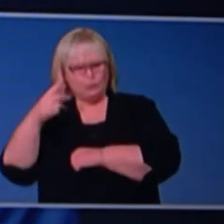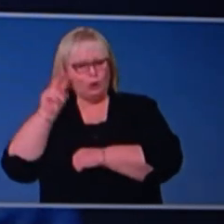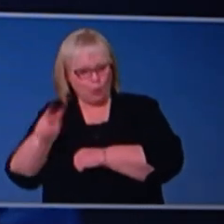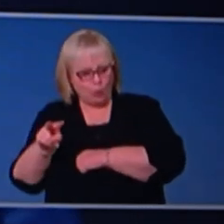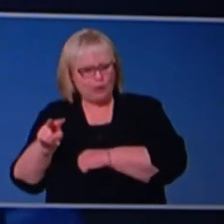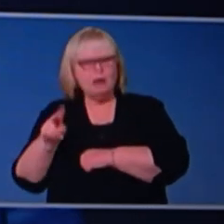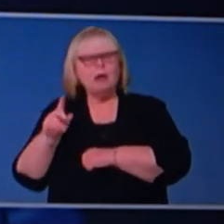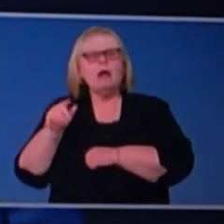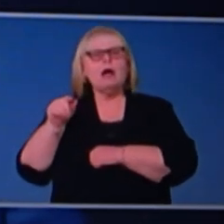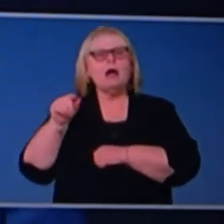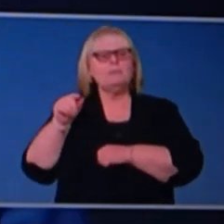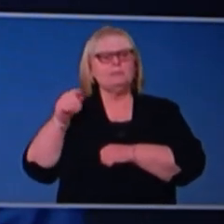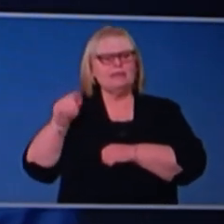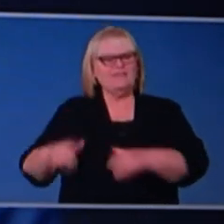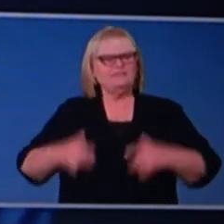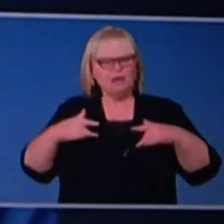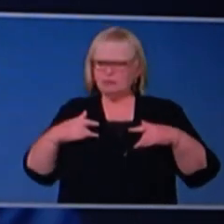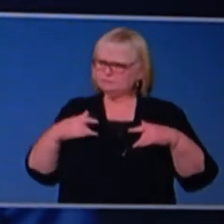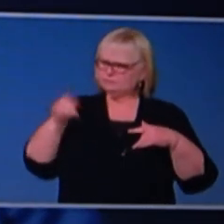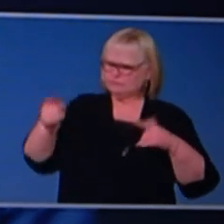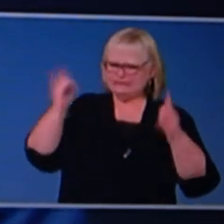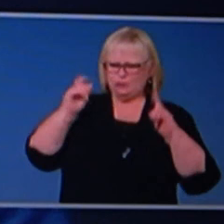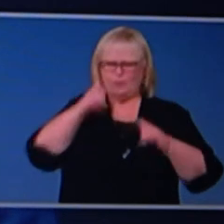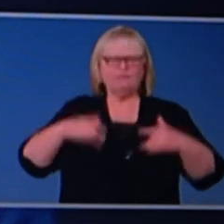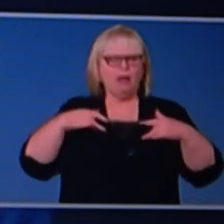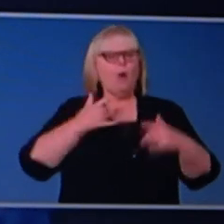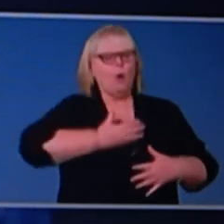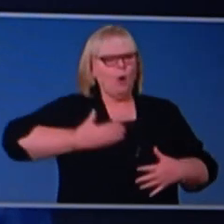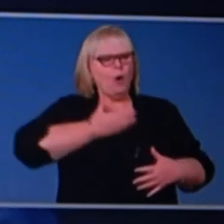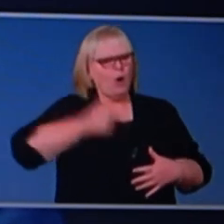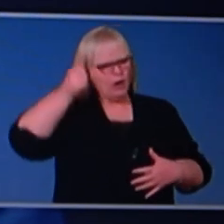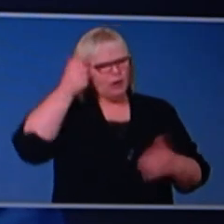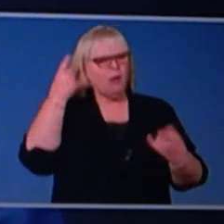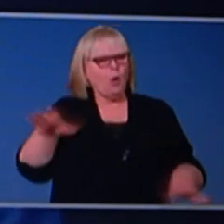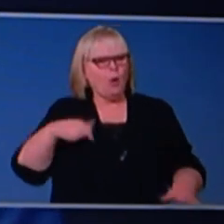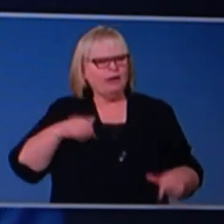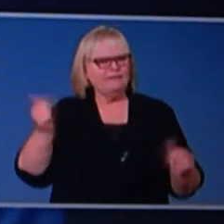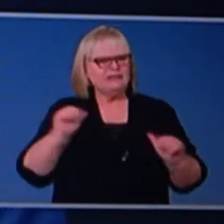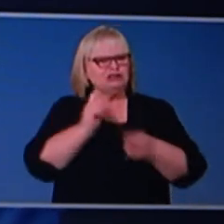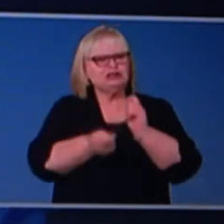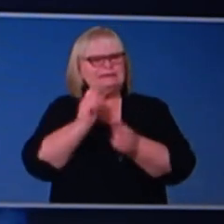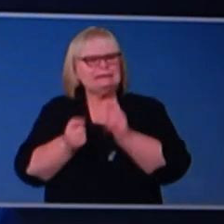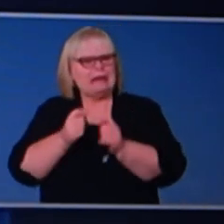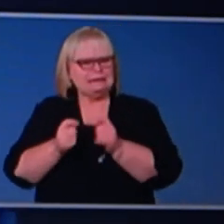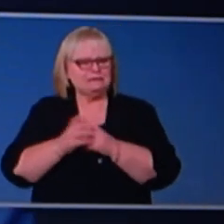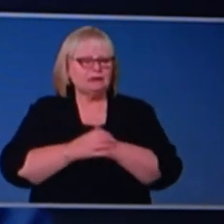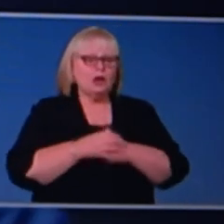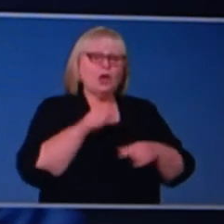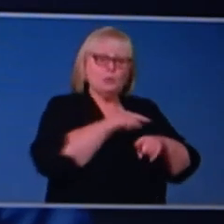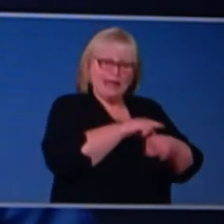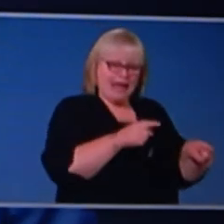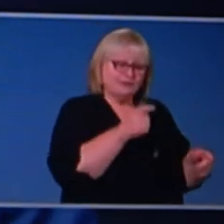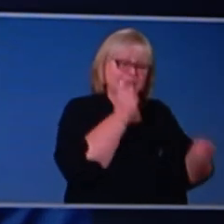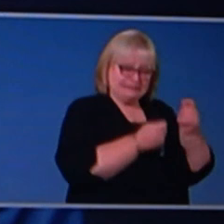may feel that that would reassure them. Uh, we have tested a lot of, uh, asymptomatic children in